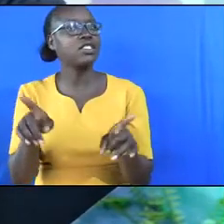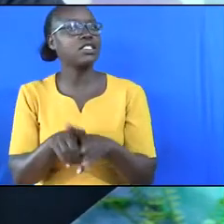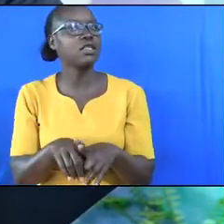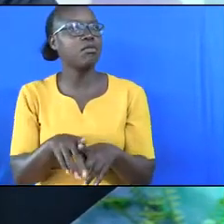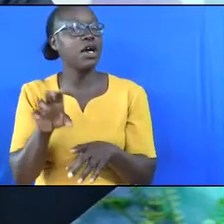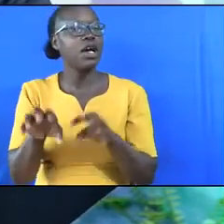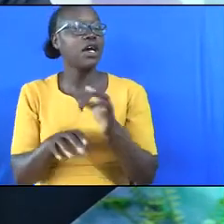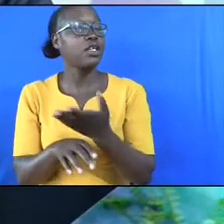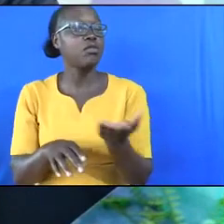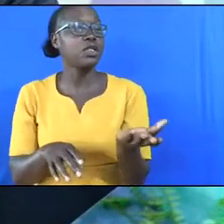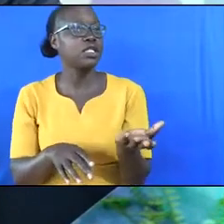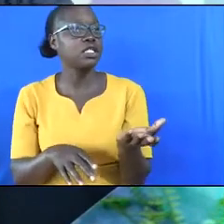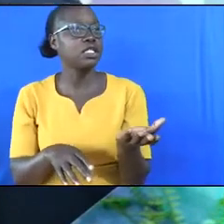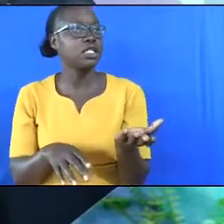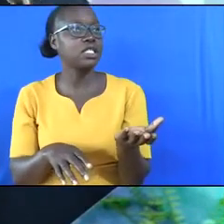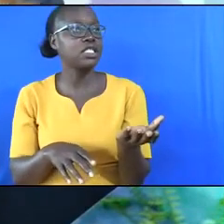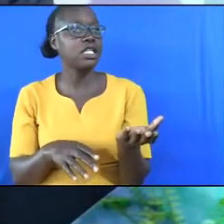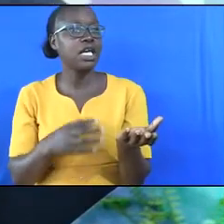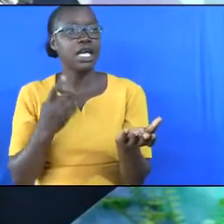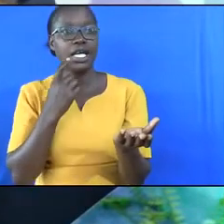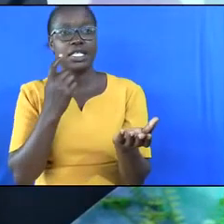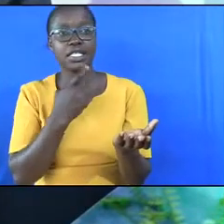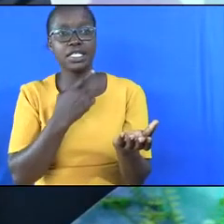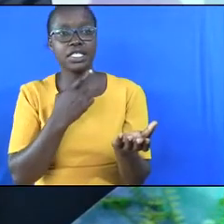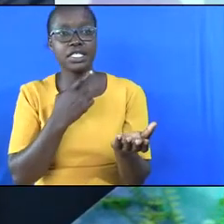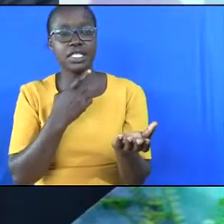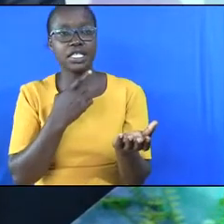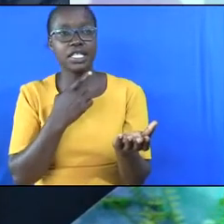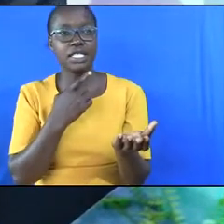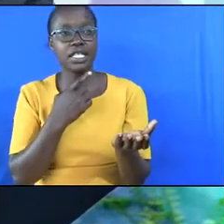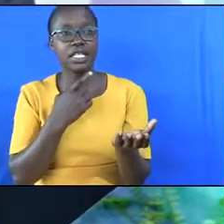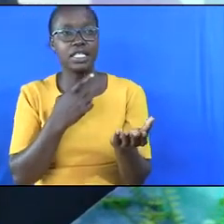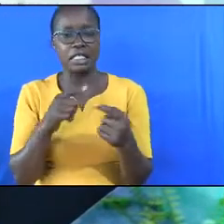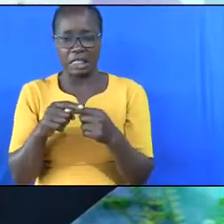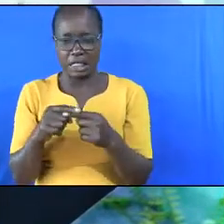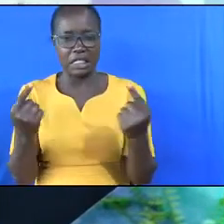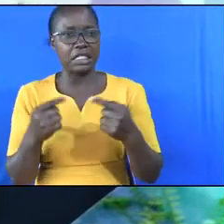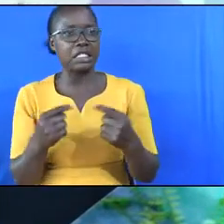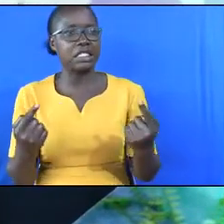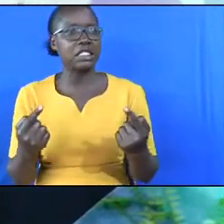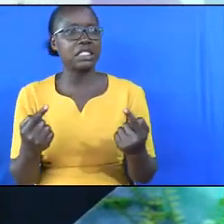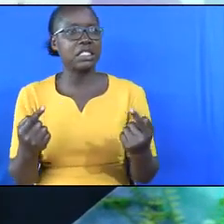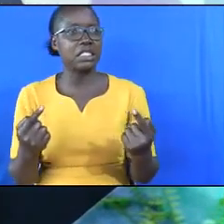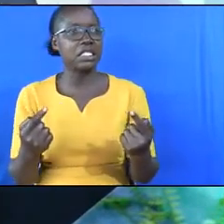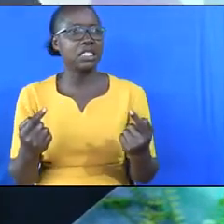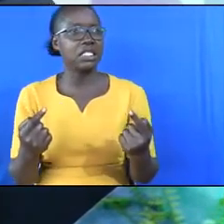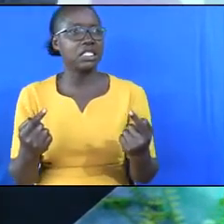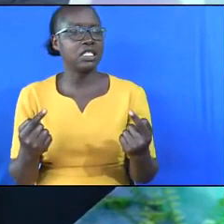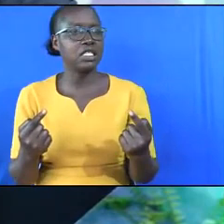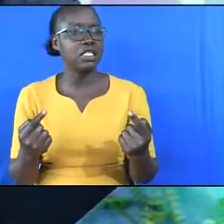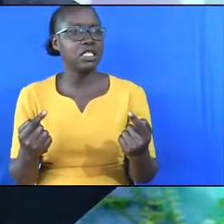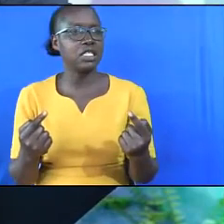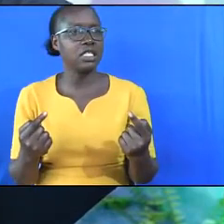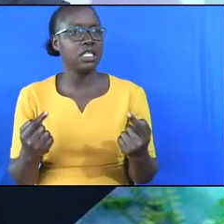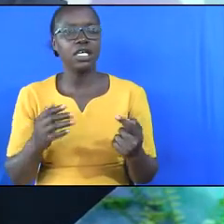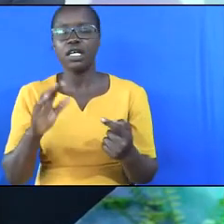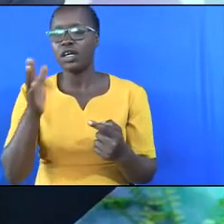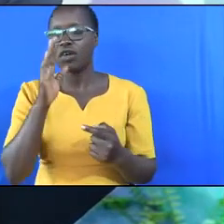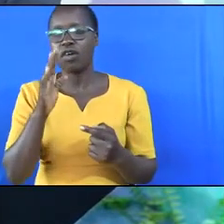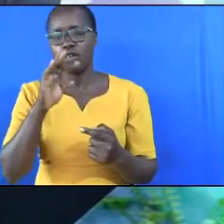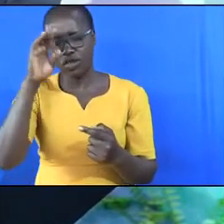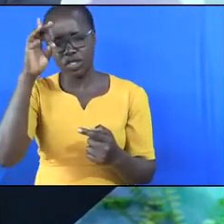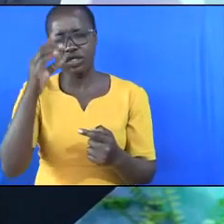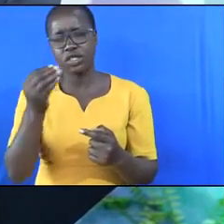These animals, the teeth can tear meat. We do not have teeth like that. God did not